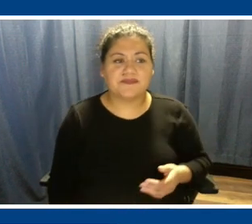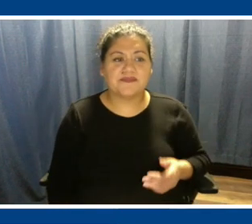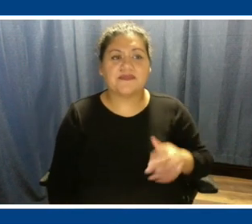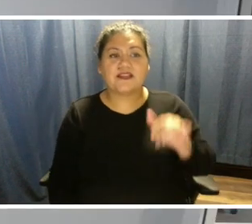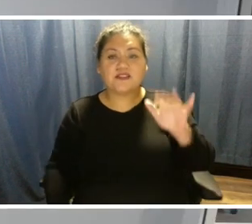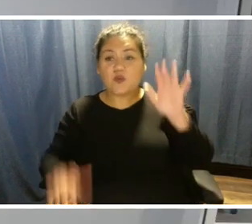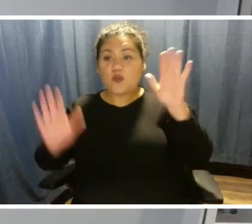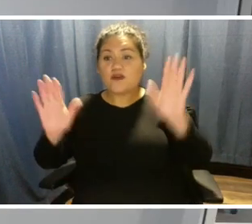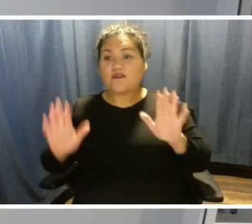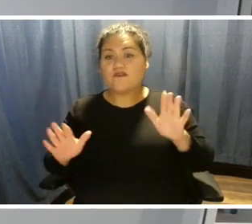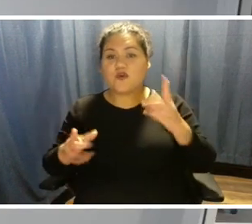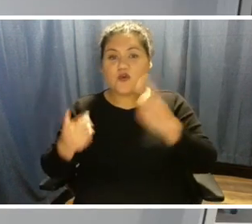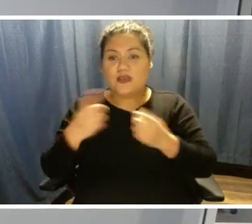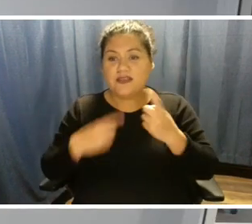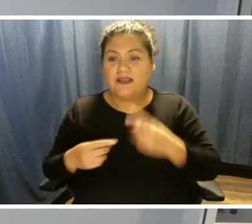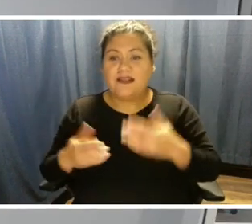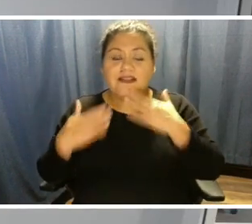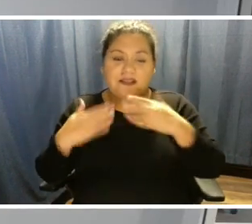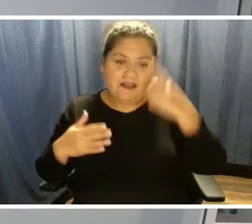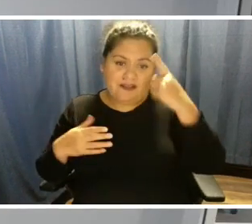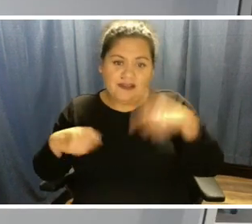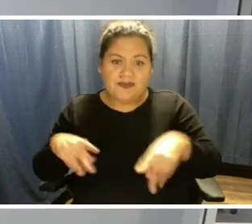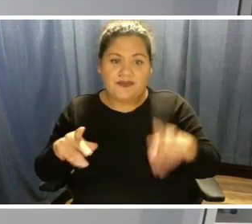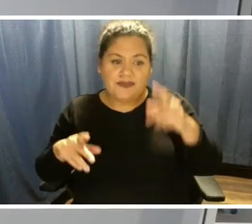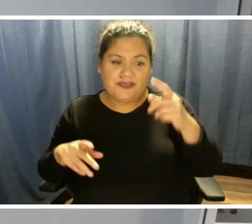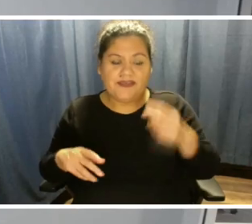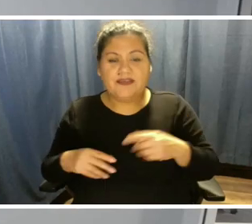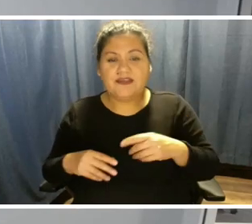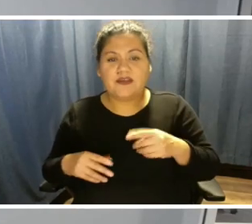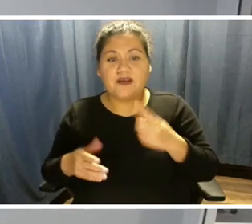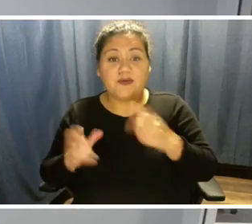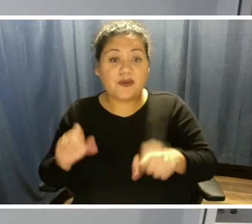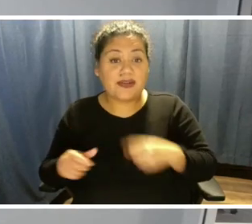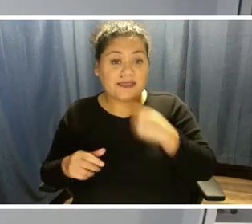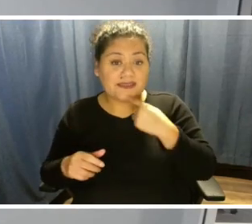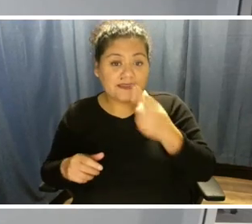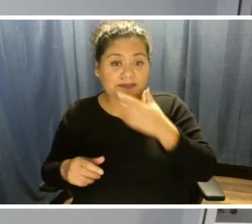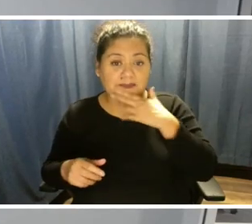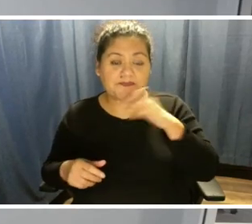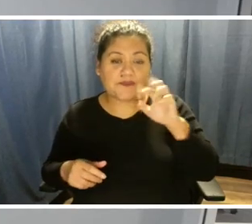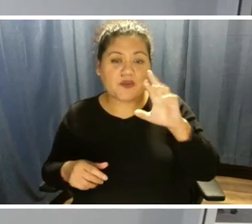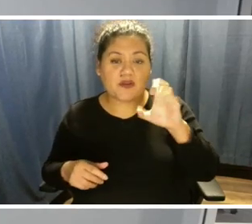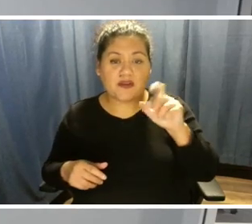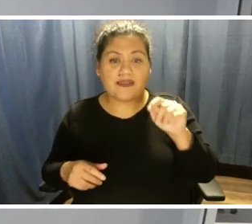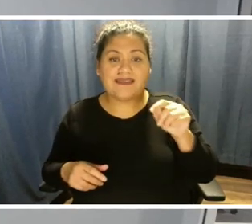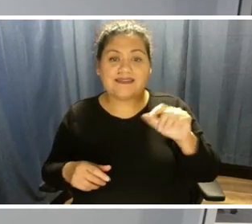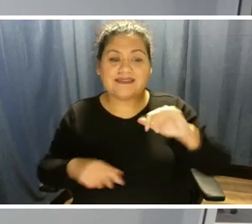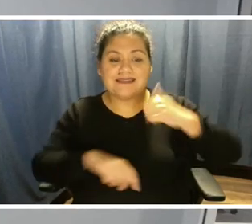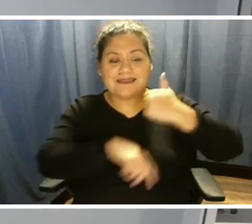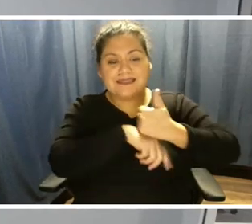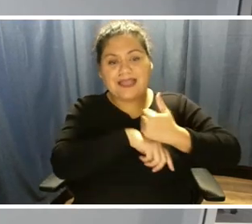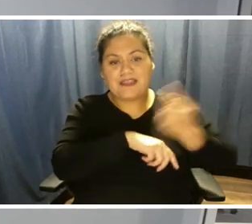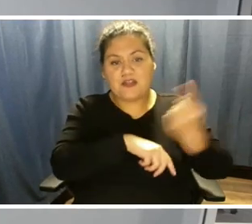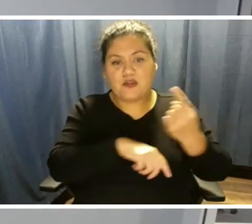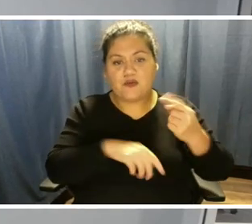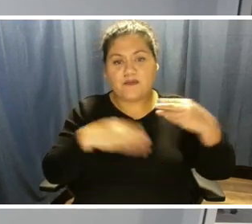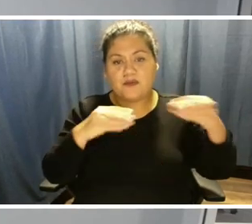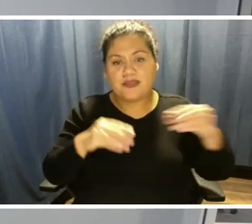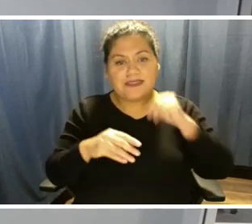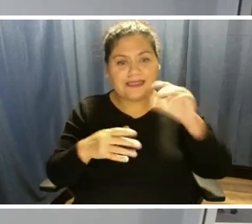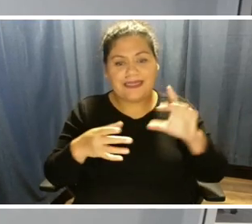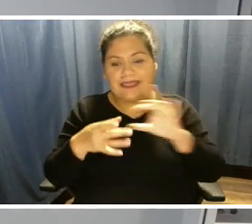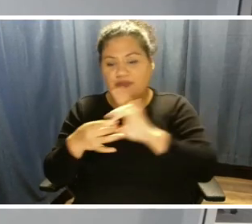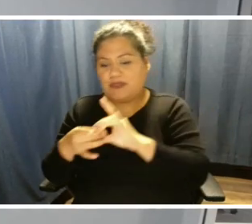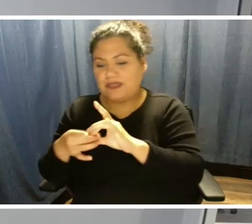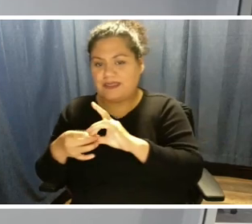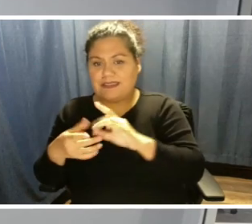question. Appreciate the opportunity. What I can tell you is that ERCOT is a standalone market and it is not interconnected with